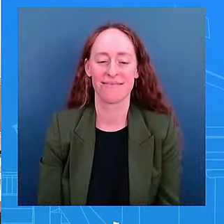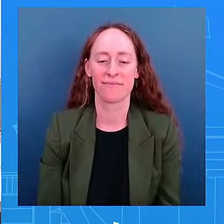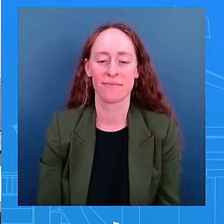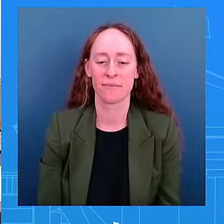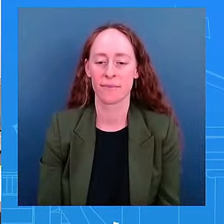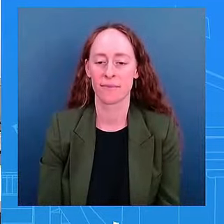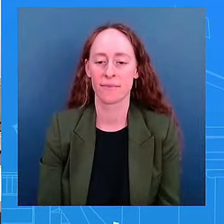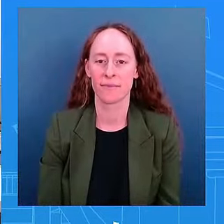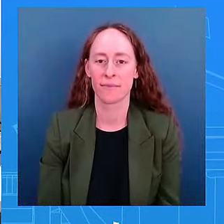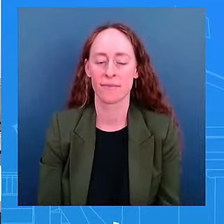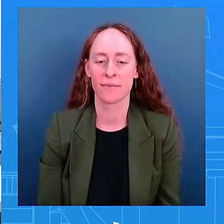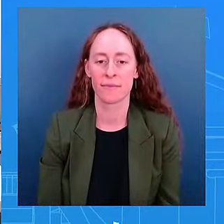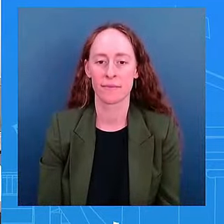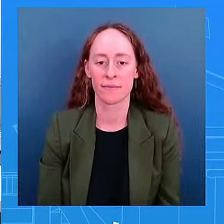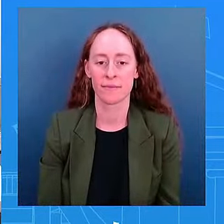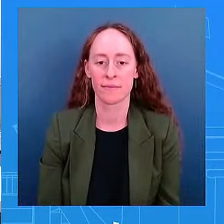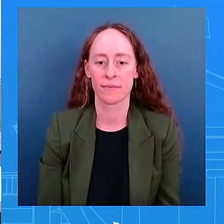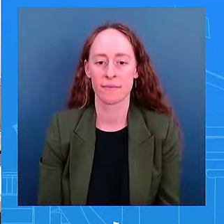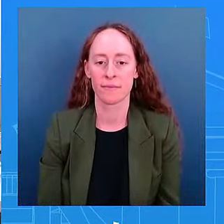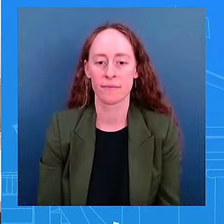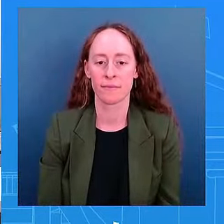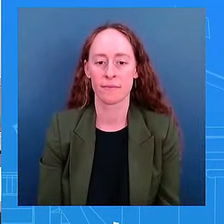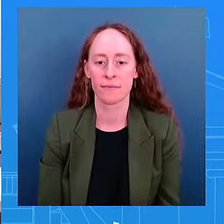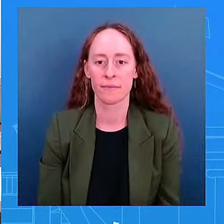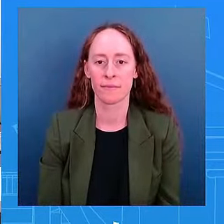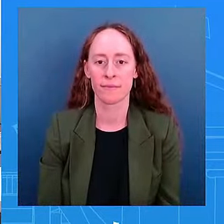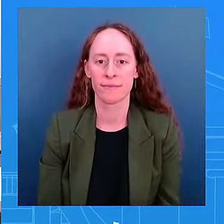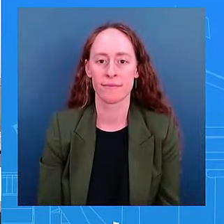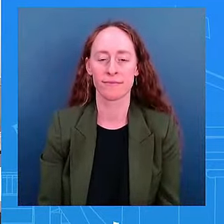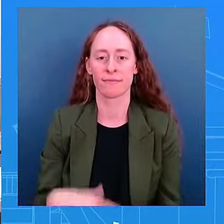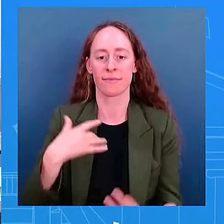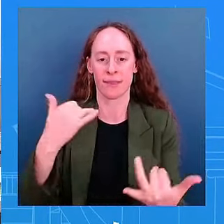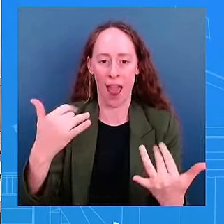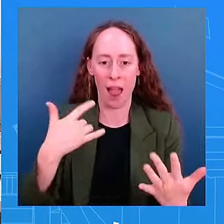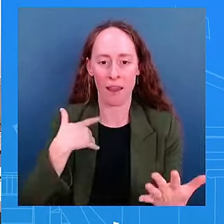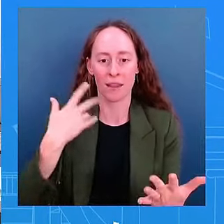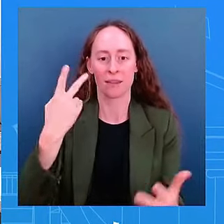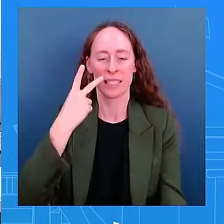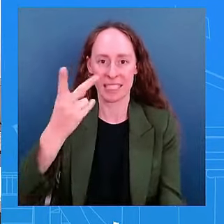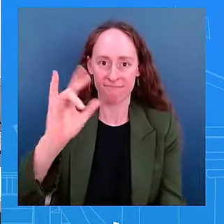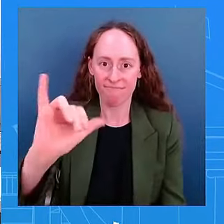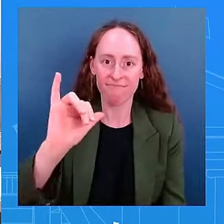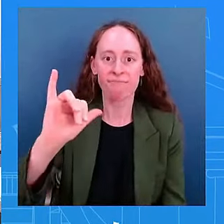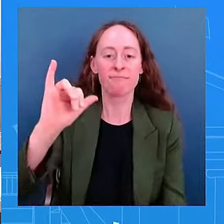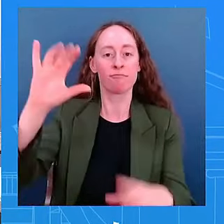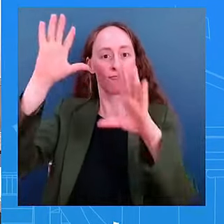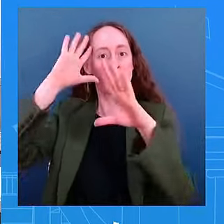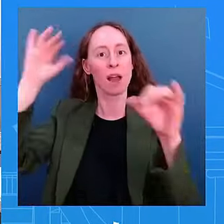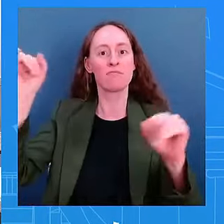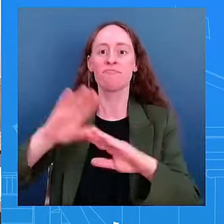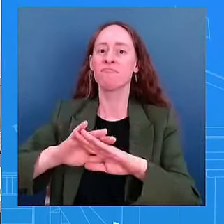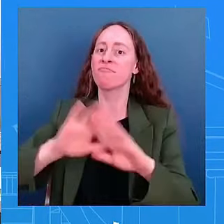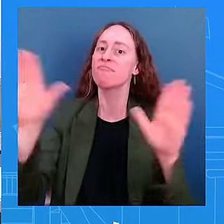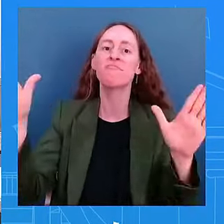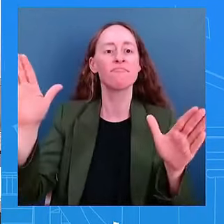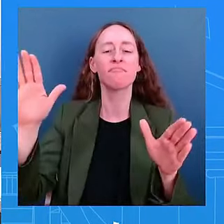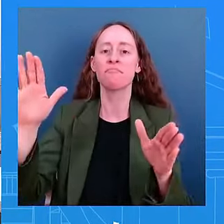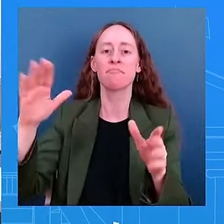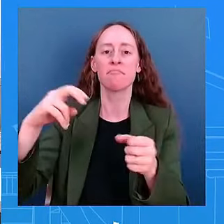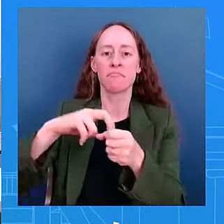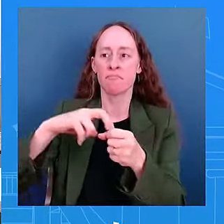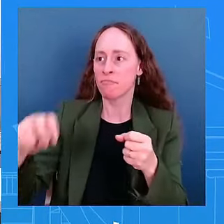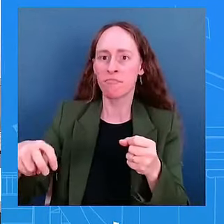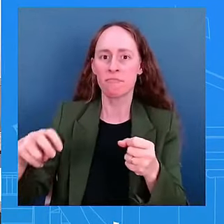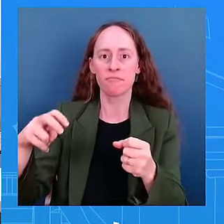recalibration in real time that's the word of the week do you have a sense on what the president is doing today like what his schedule is like today